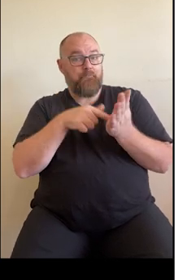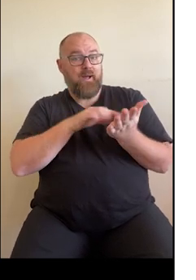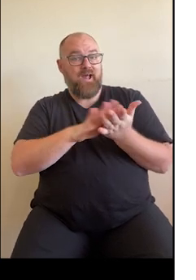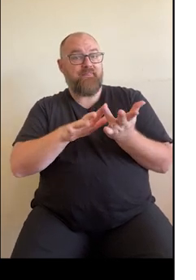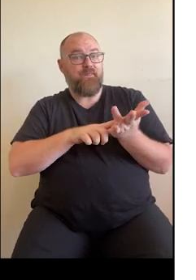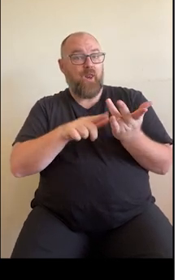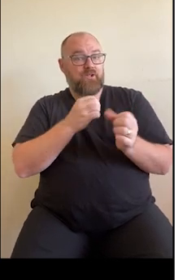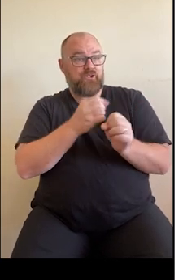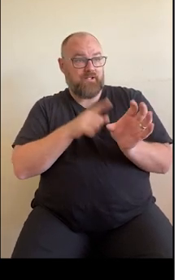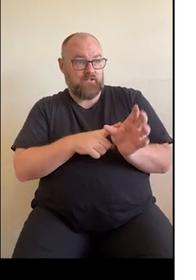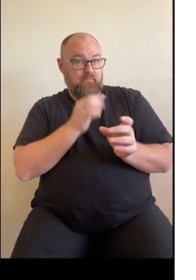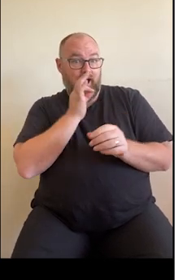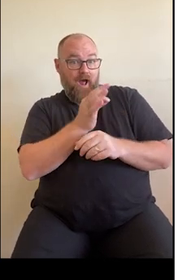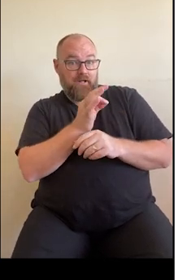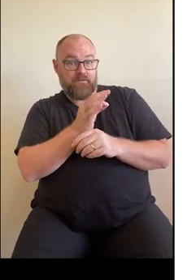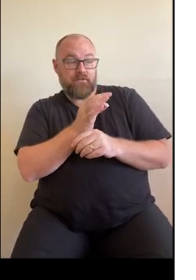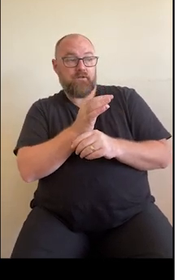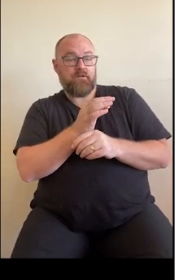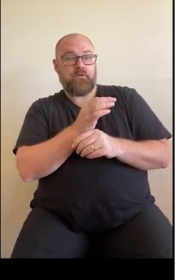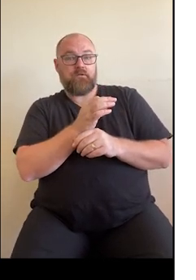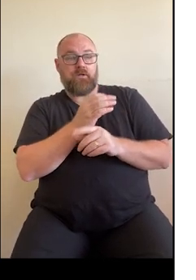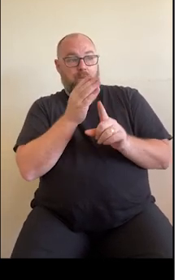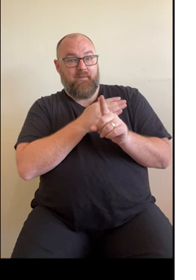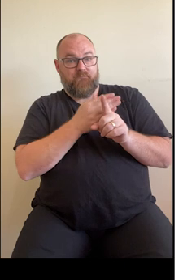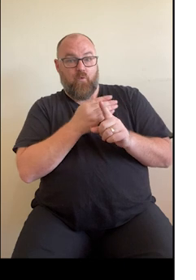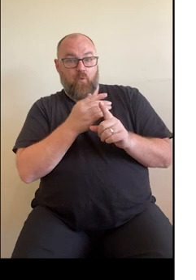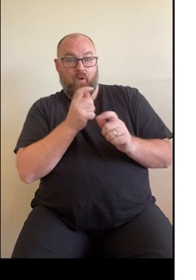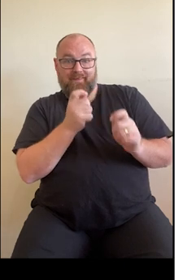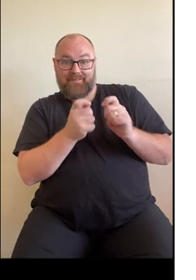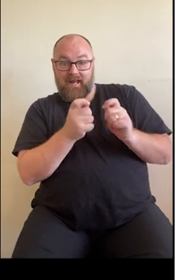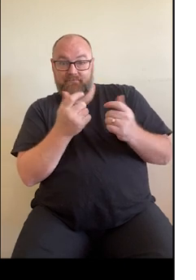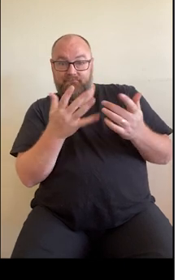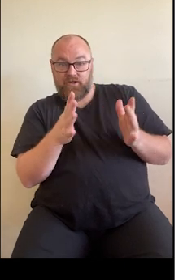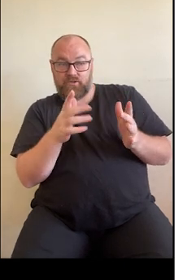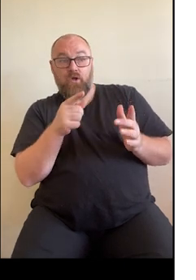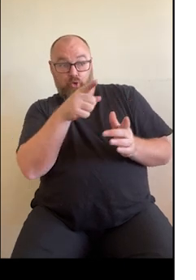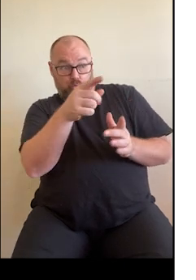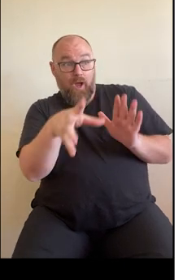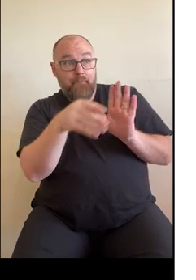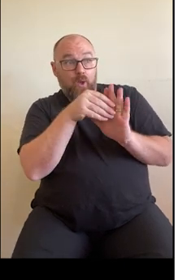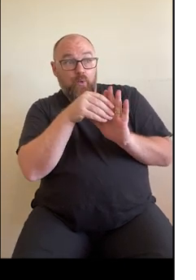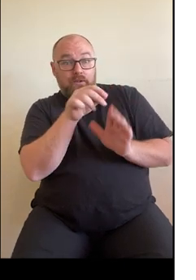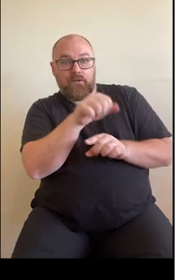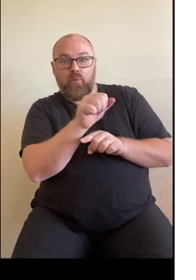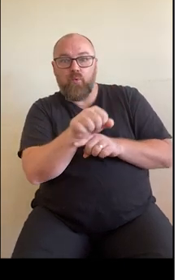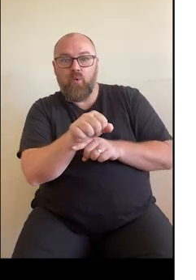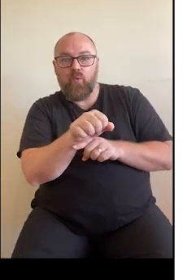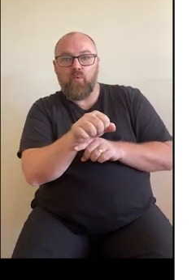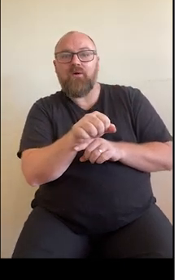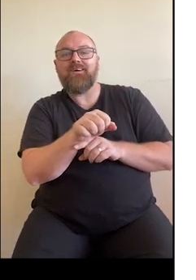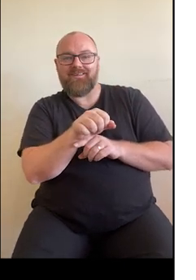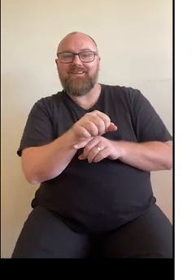provider before you get your tests done if they are uploading to My Health Record. So you might be able to look on their website.